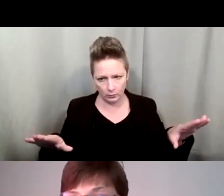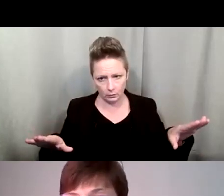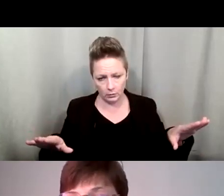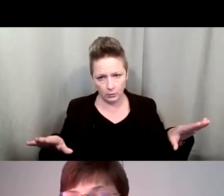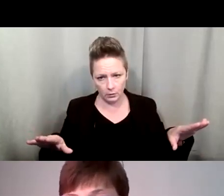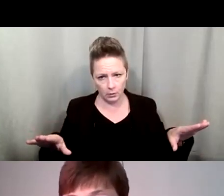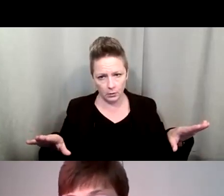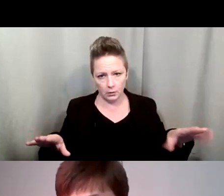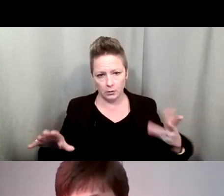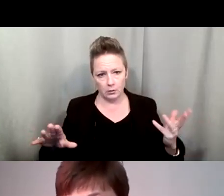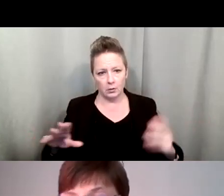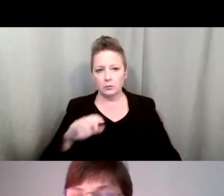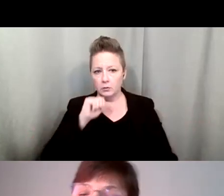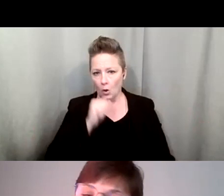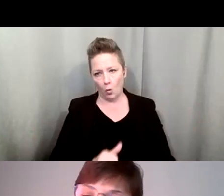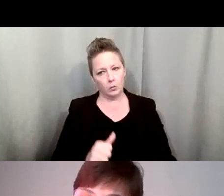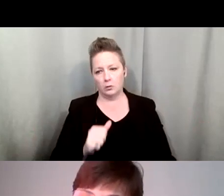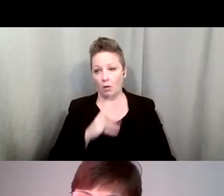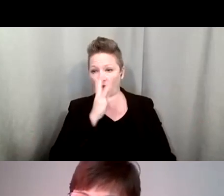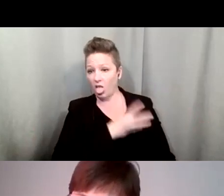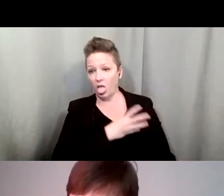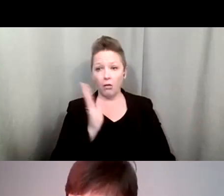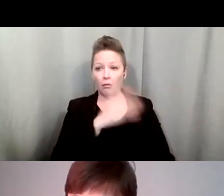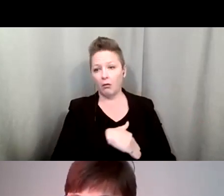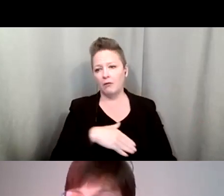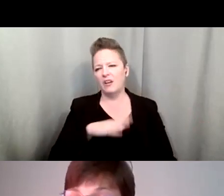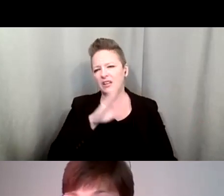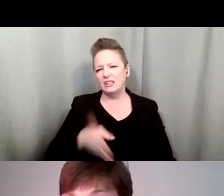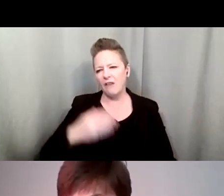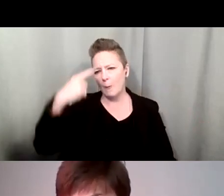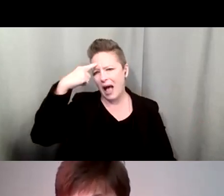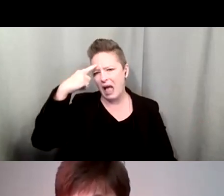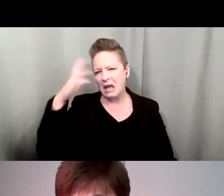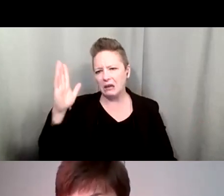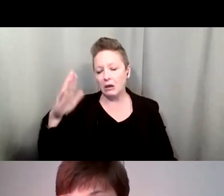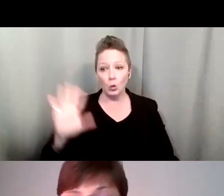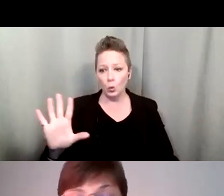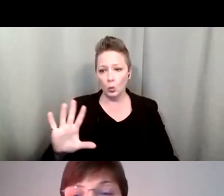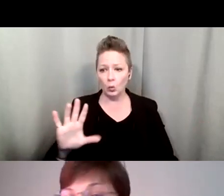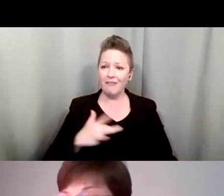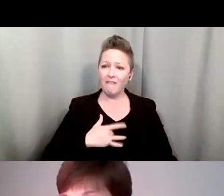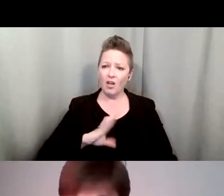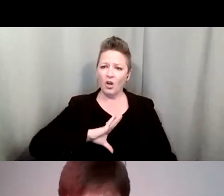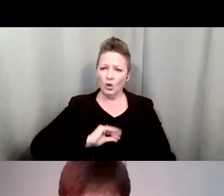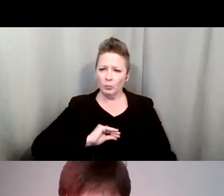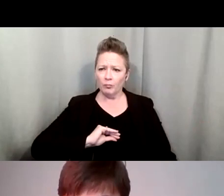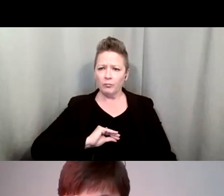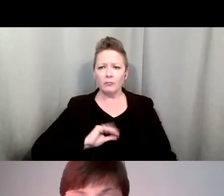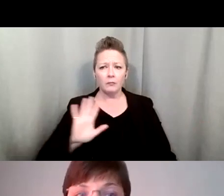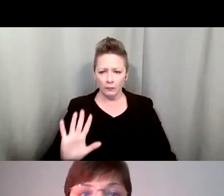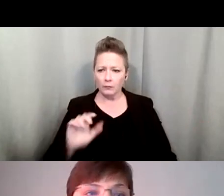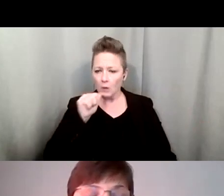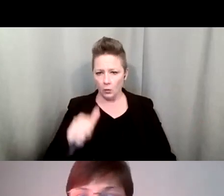use any of the communication breakdown because it causes the individual with the hearing loss to feel like they're not important. Don't do those.